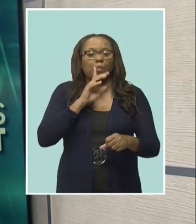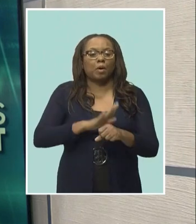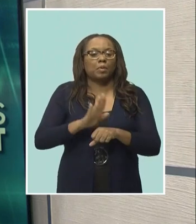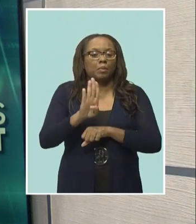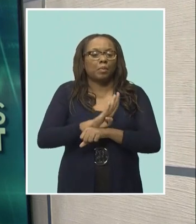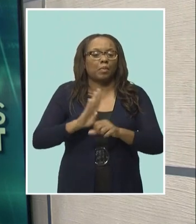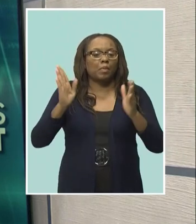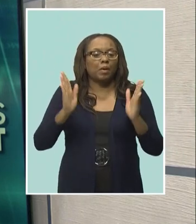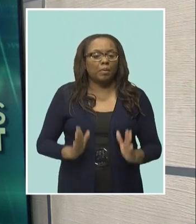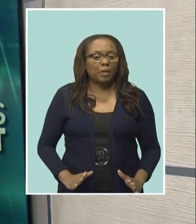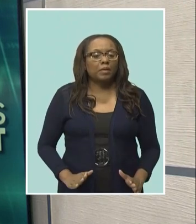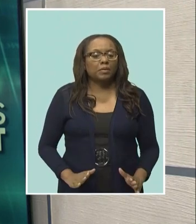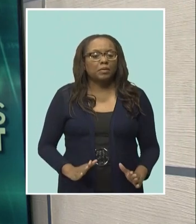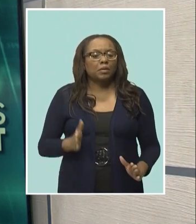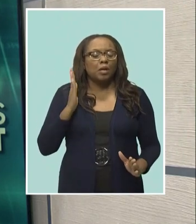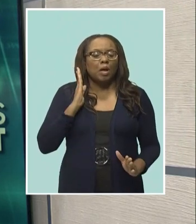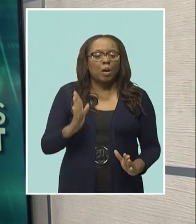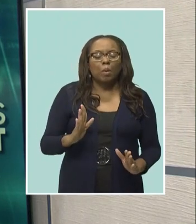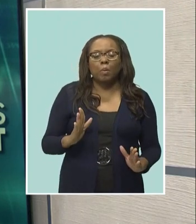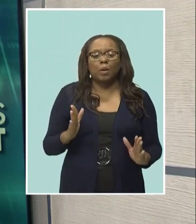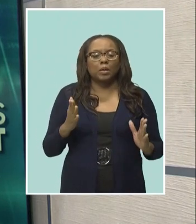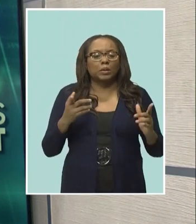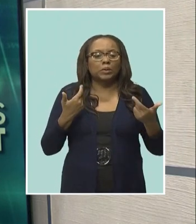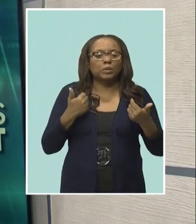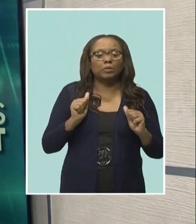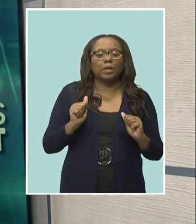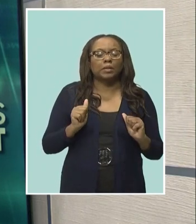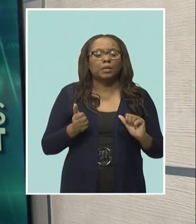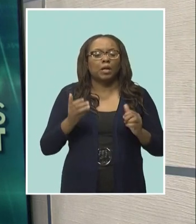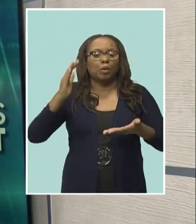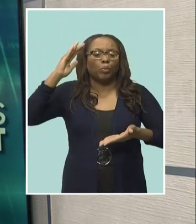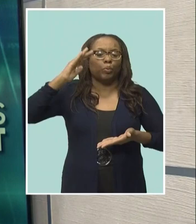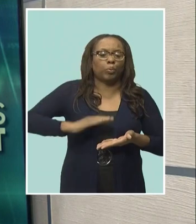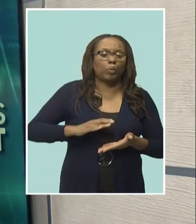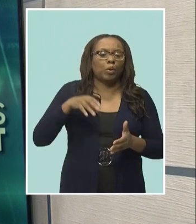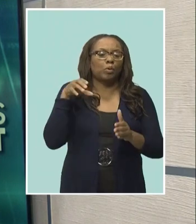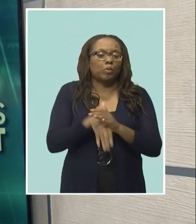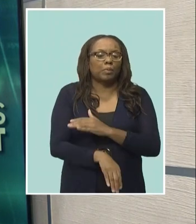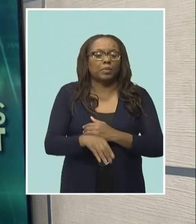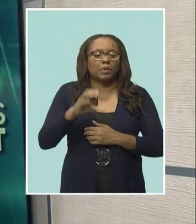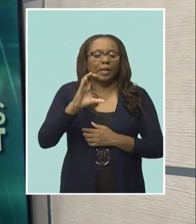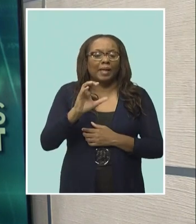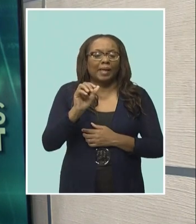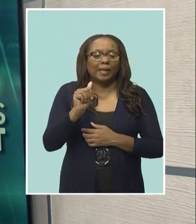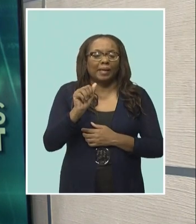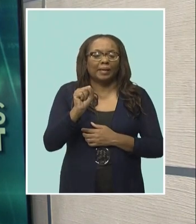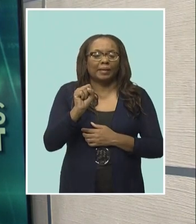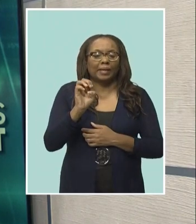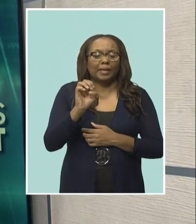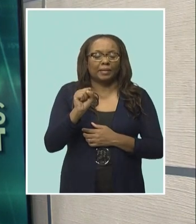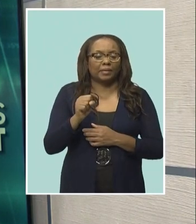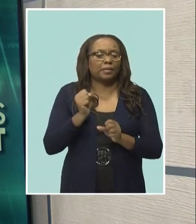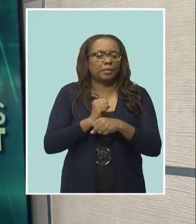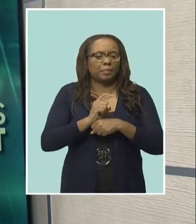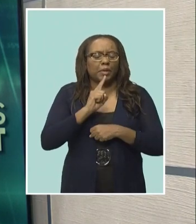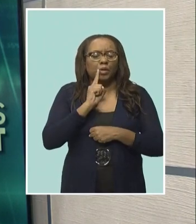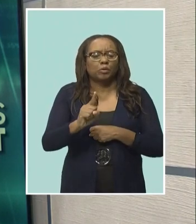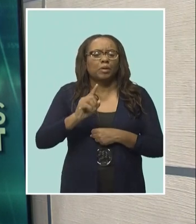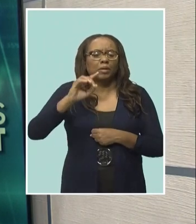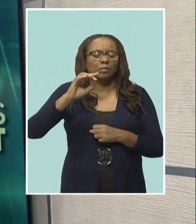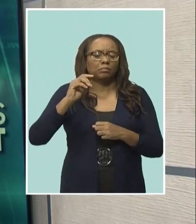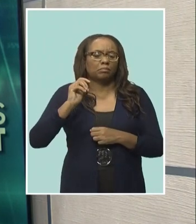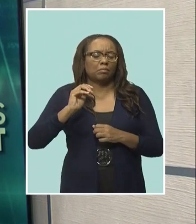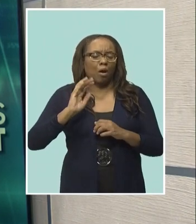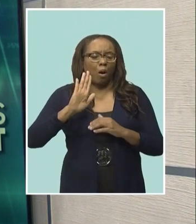Barbadians every effort is being made to clear the backlog of criminal cases and speed up the delivery of justice in the local court system.